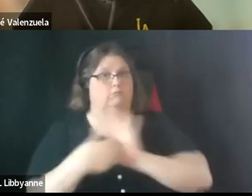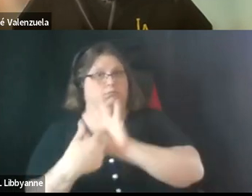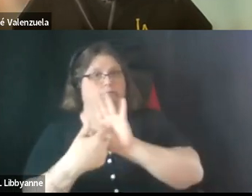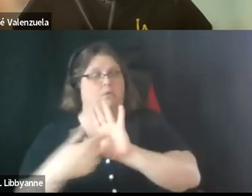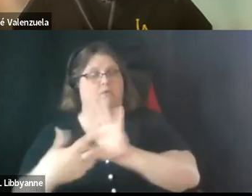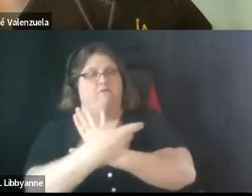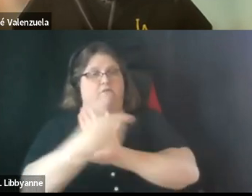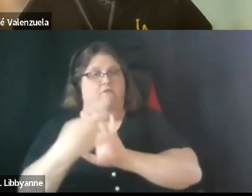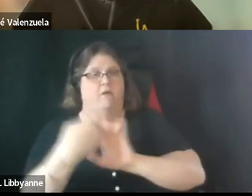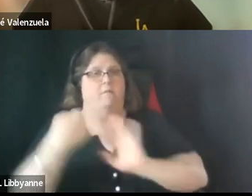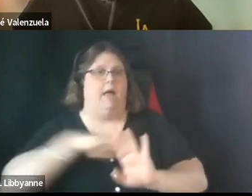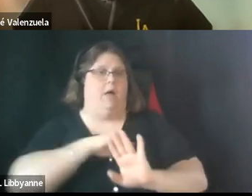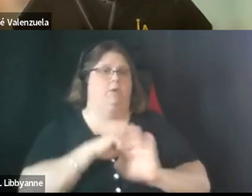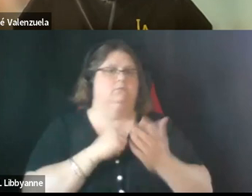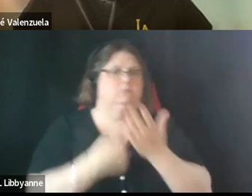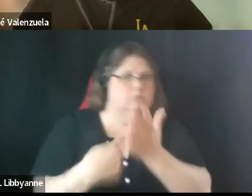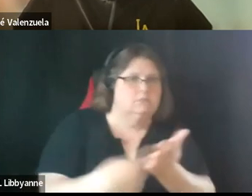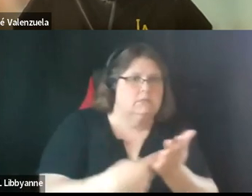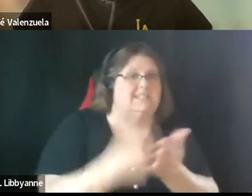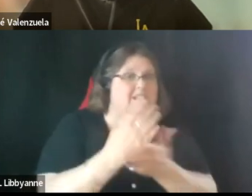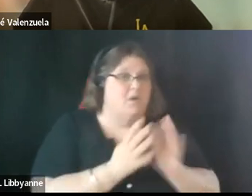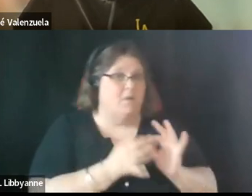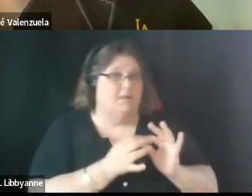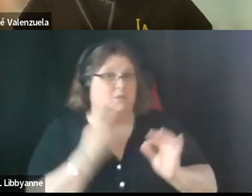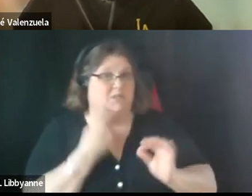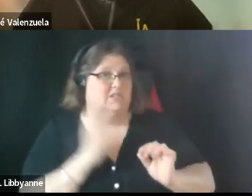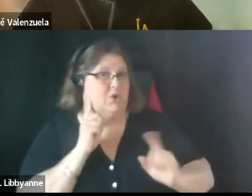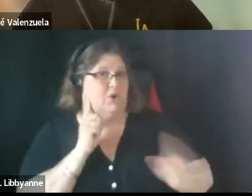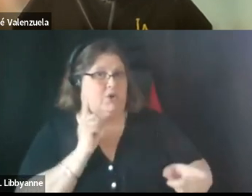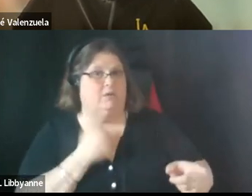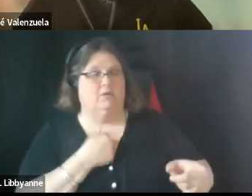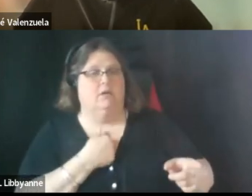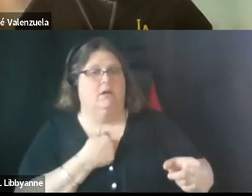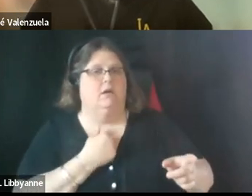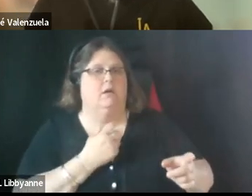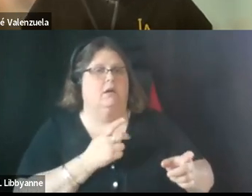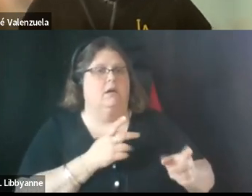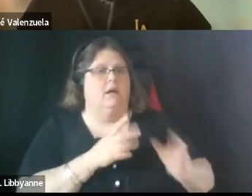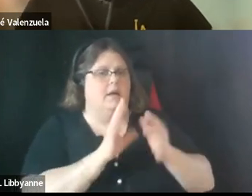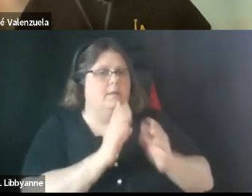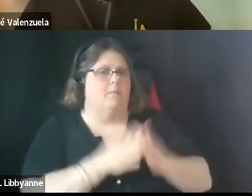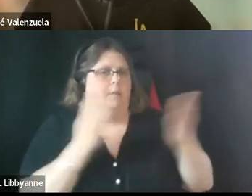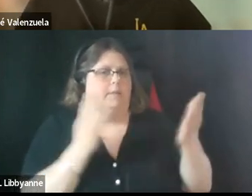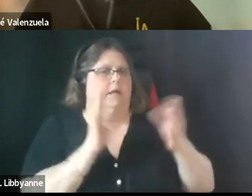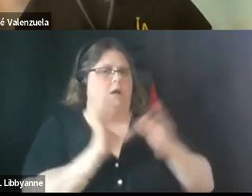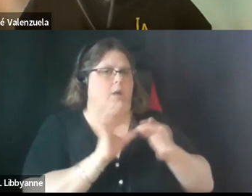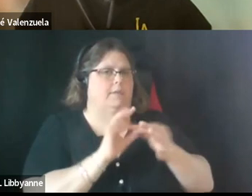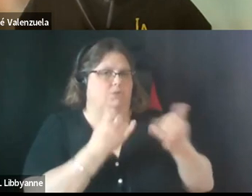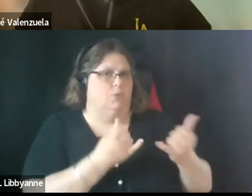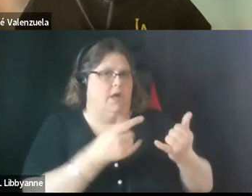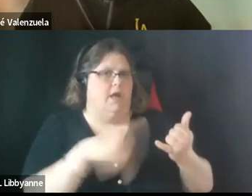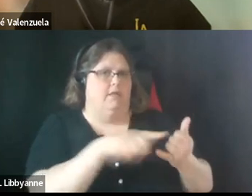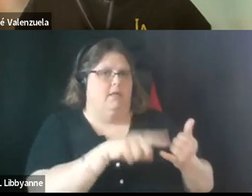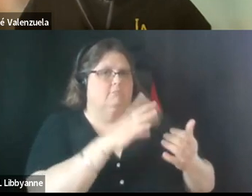that includes some of the comments that we heard earlier um in the public um in in public comments today so we ask um